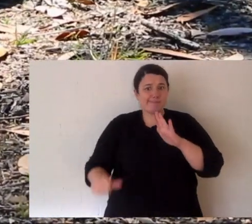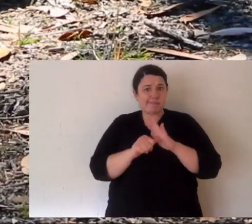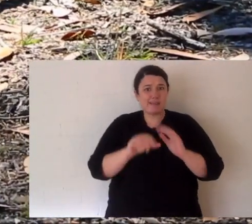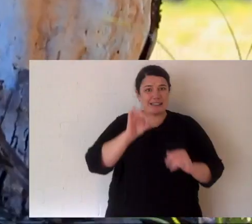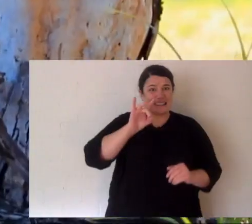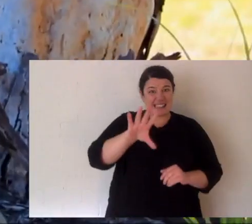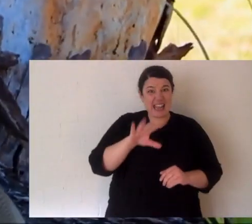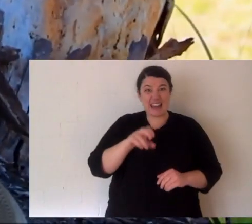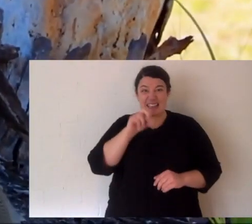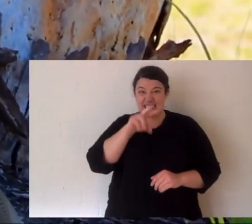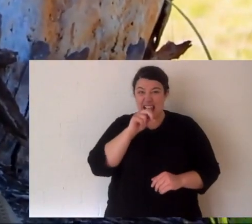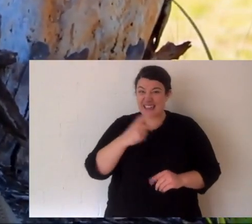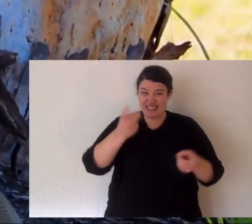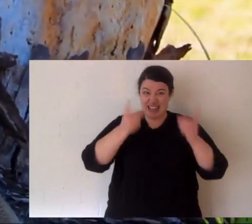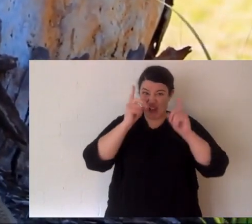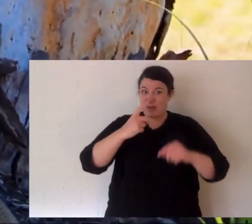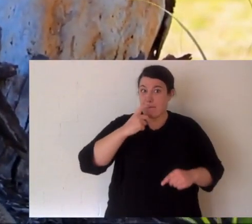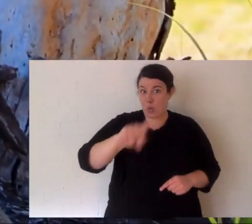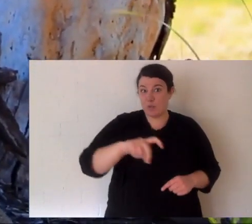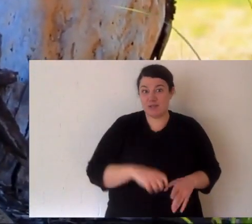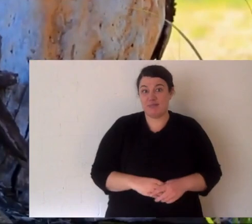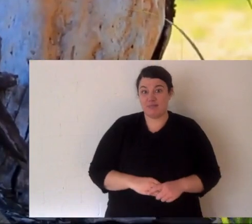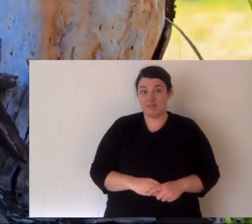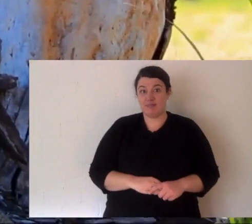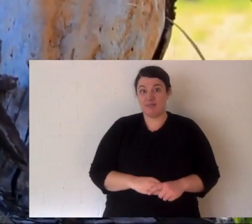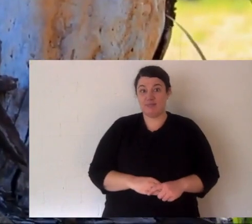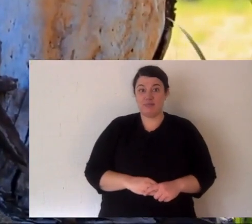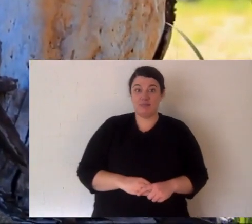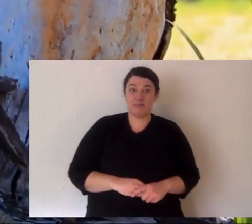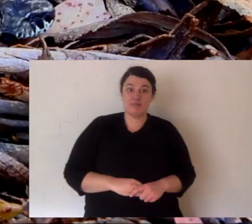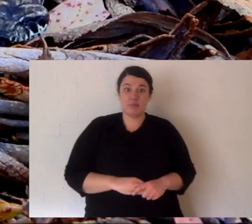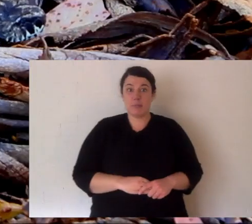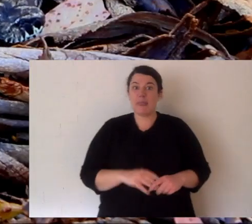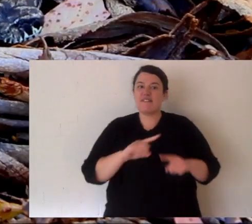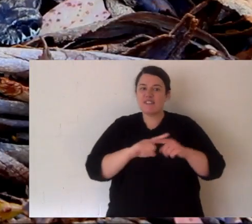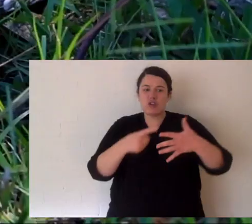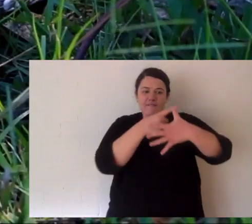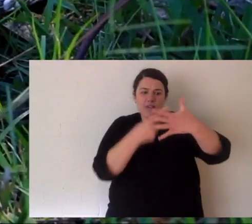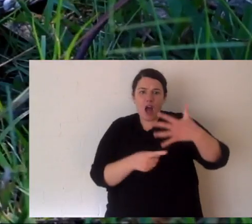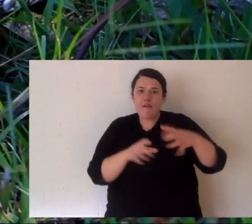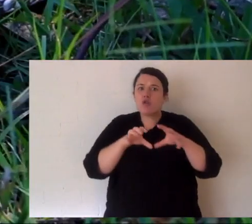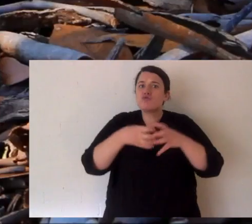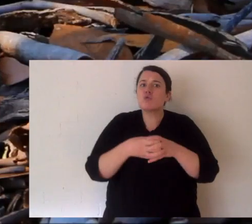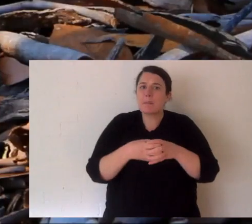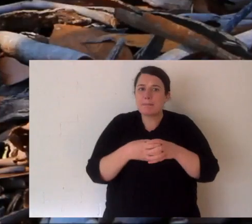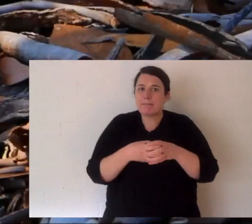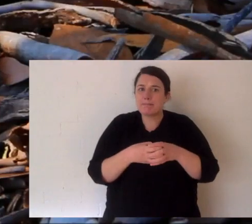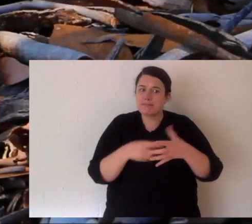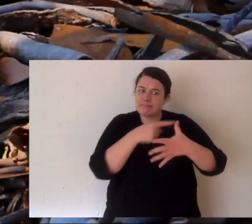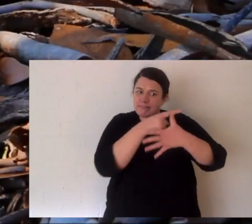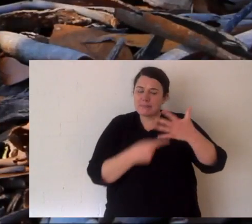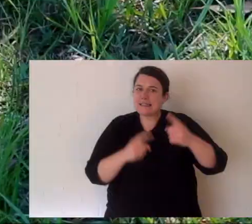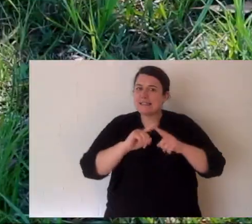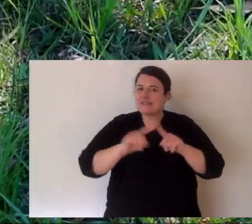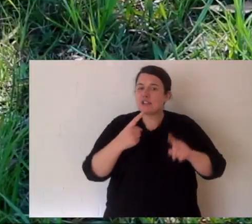10 of the world's most venomous snakes. Now of those snakes you can break them down into about five groups and they